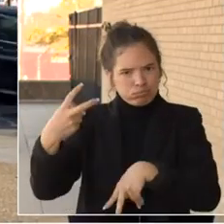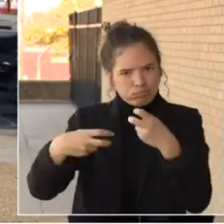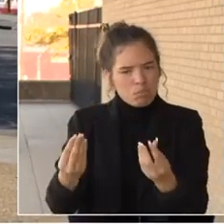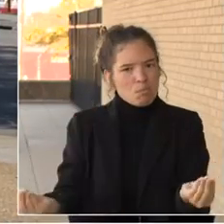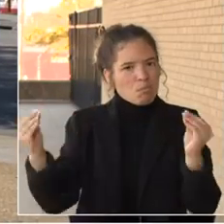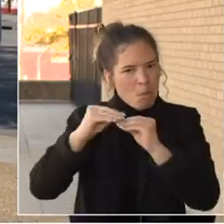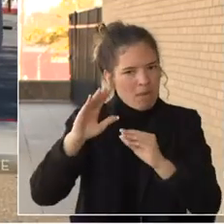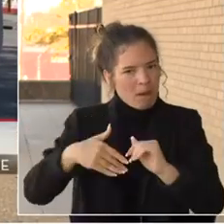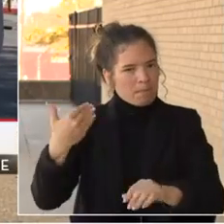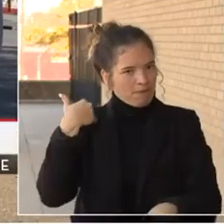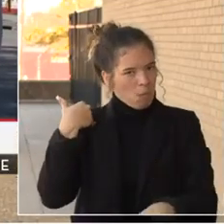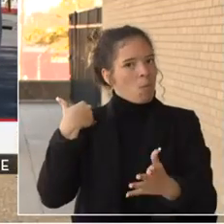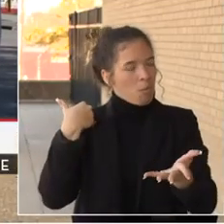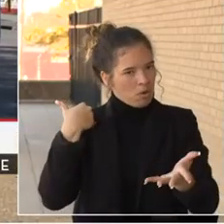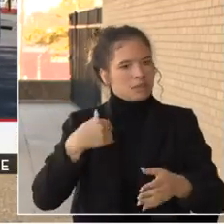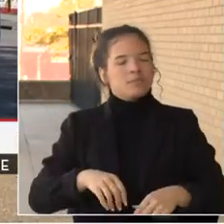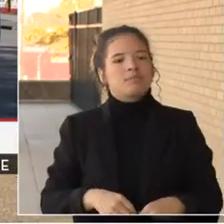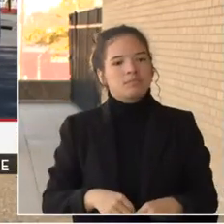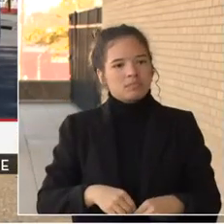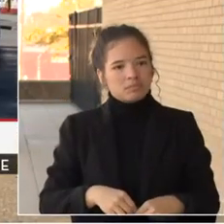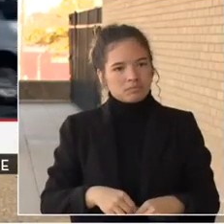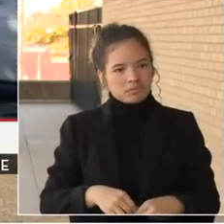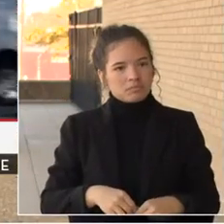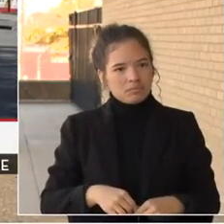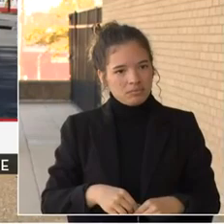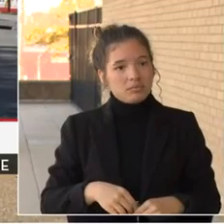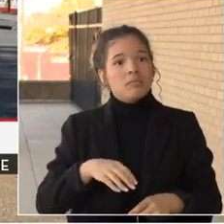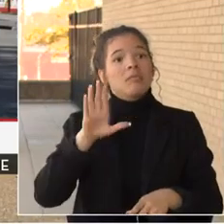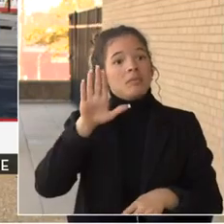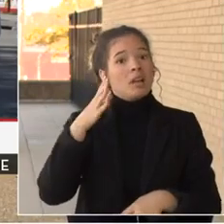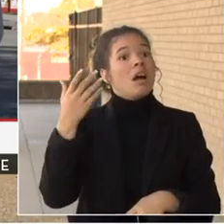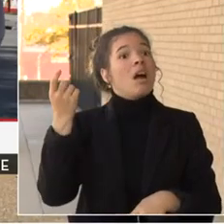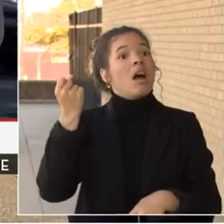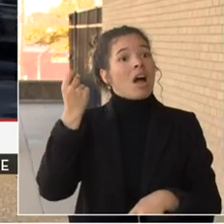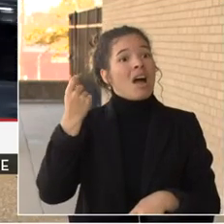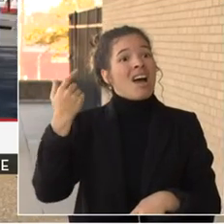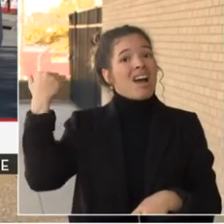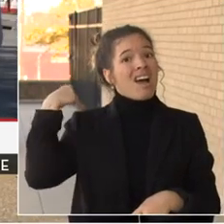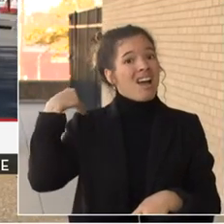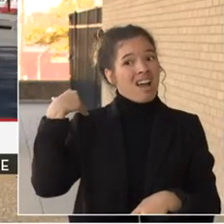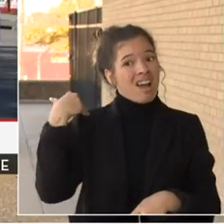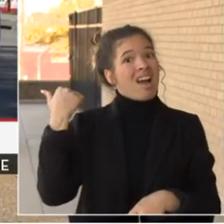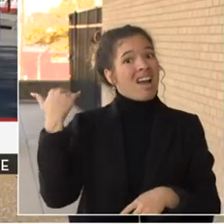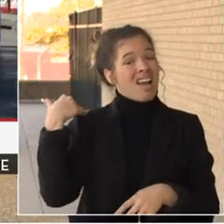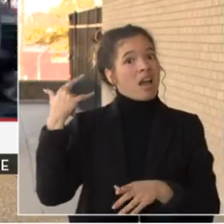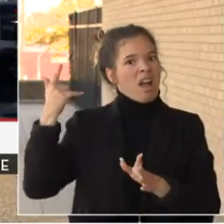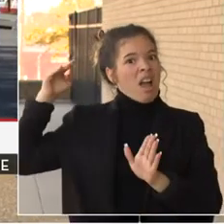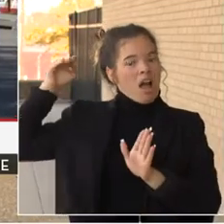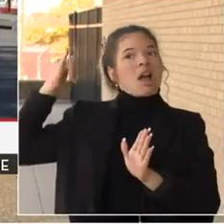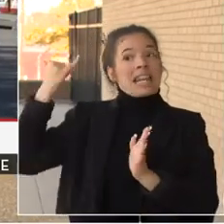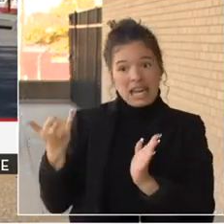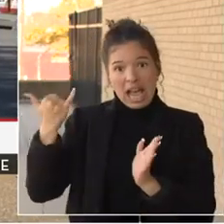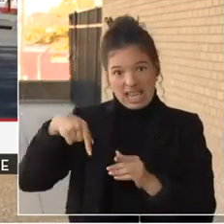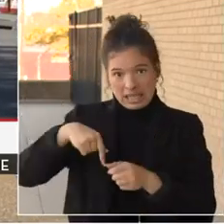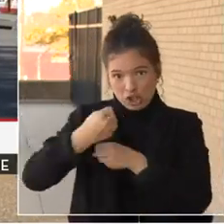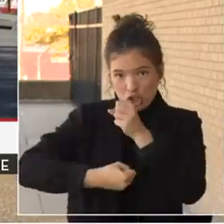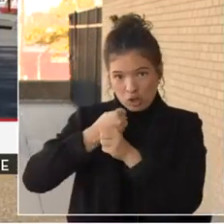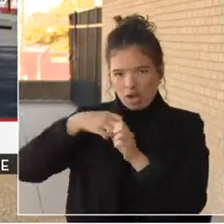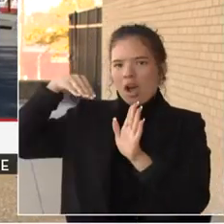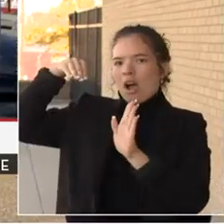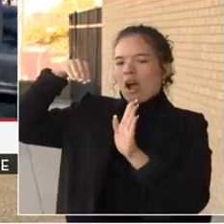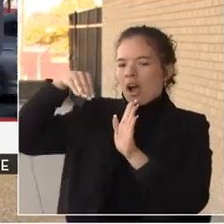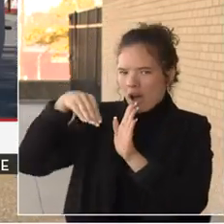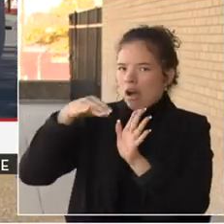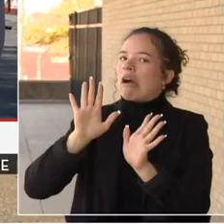a slight decrease and we want to continue that trend this year. We think that there are a few reasons